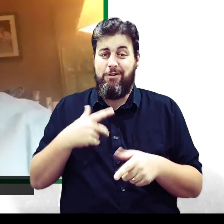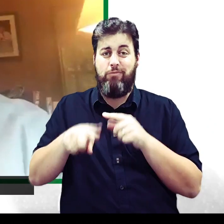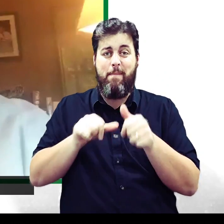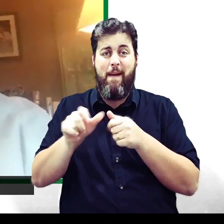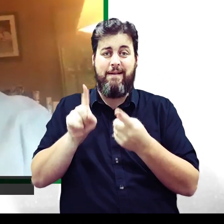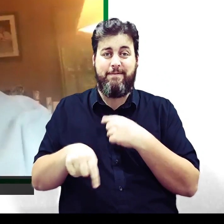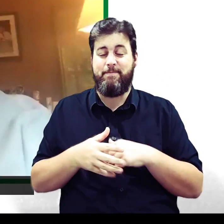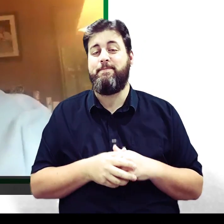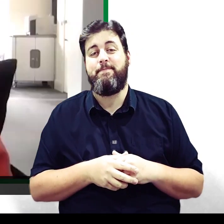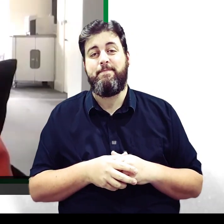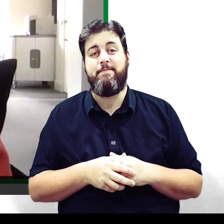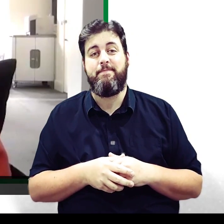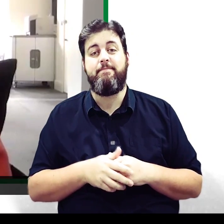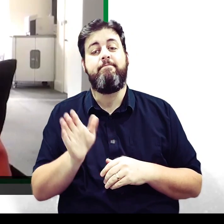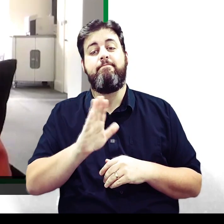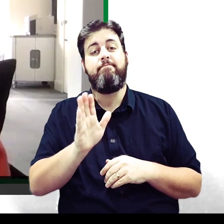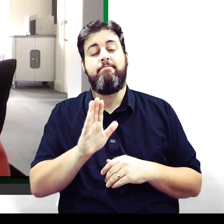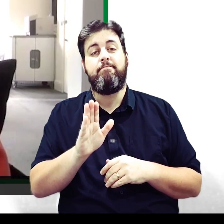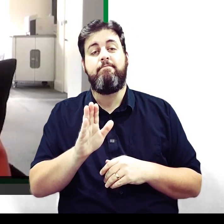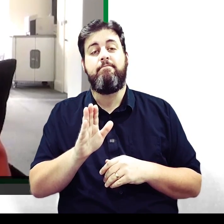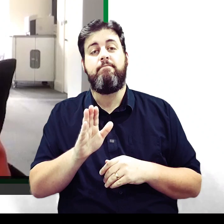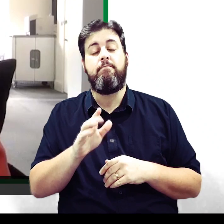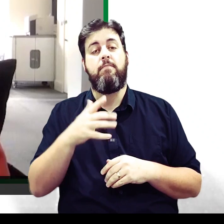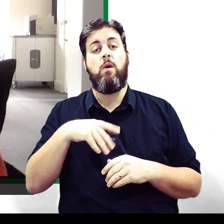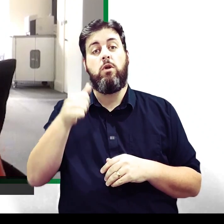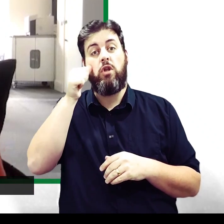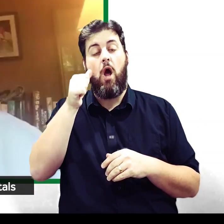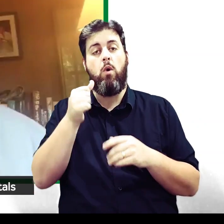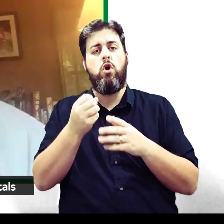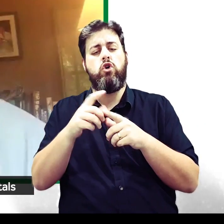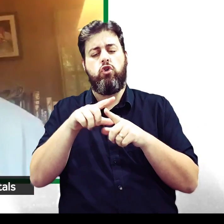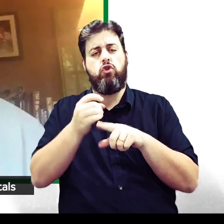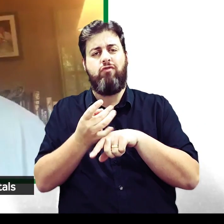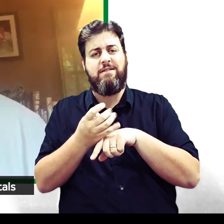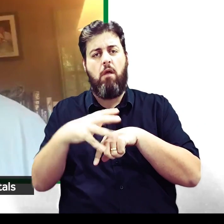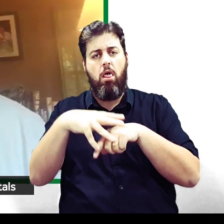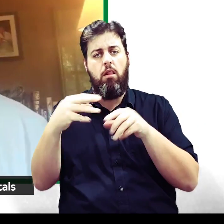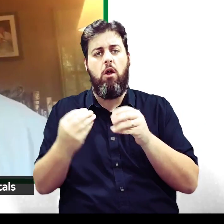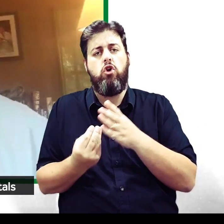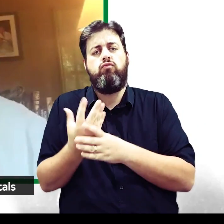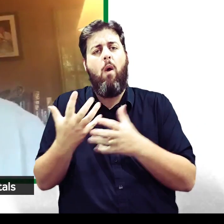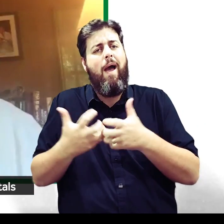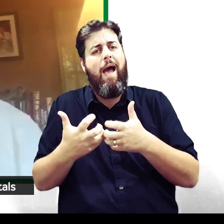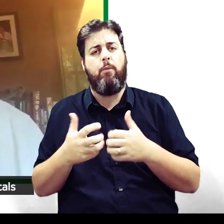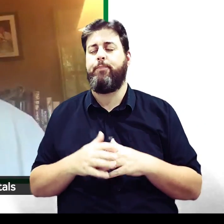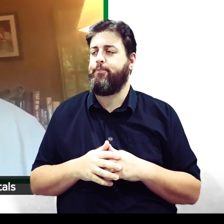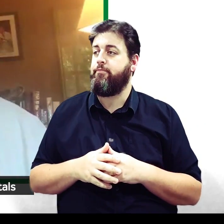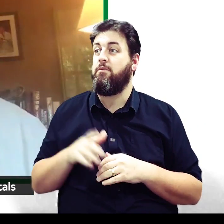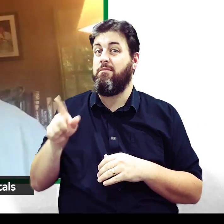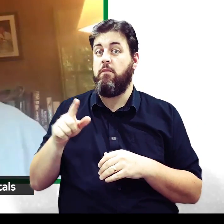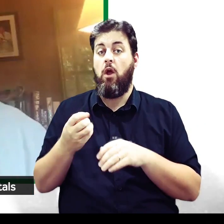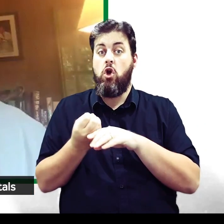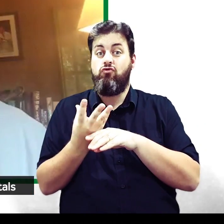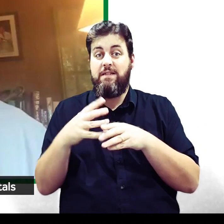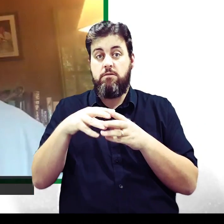but there we are. I've done my best. How do you get a crystal out of ground? So crystals grow in different